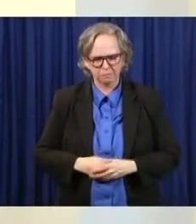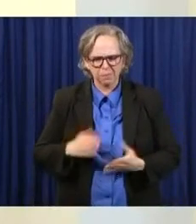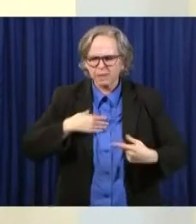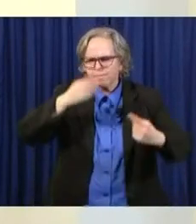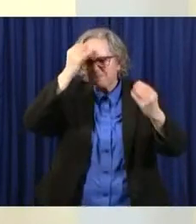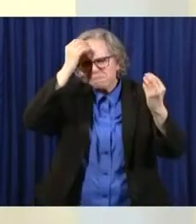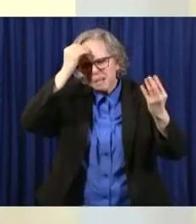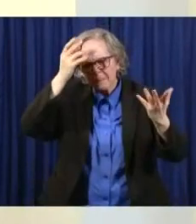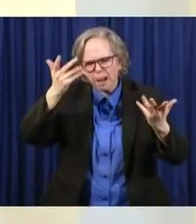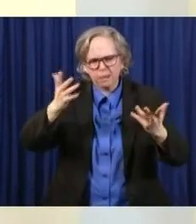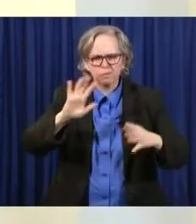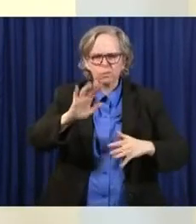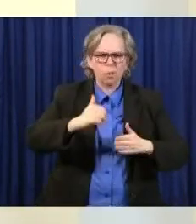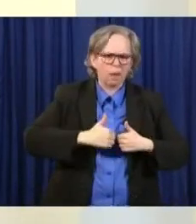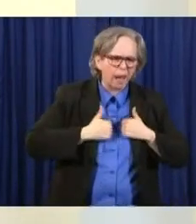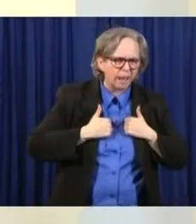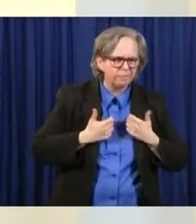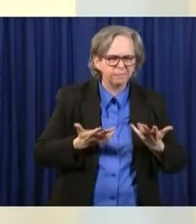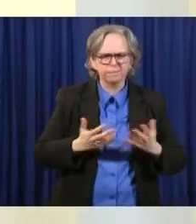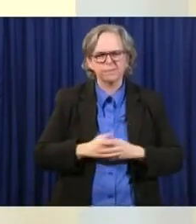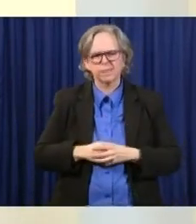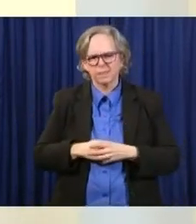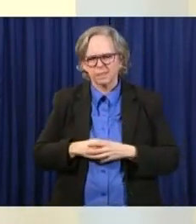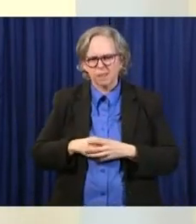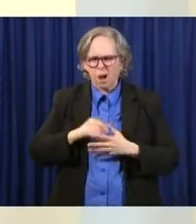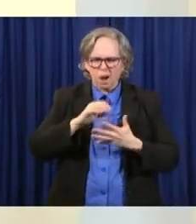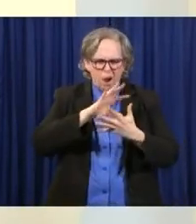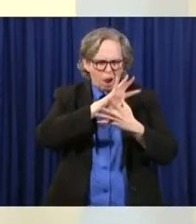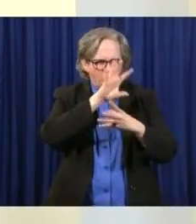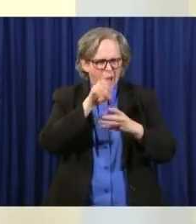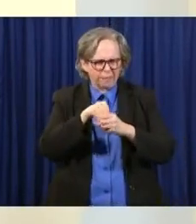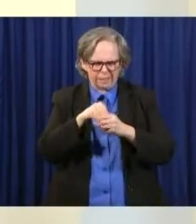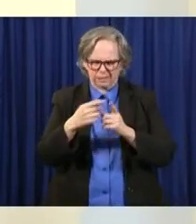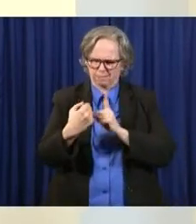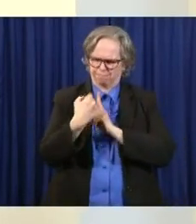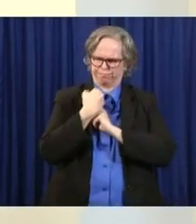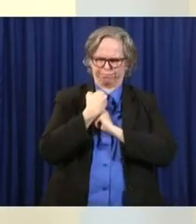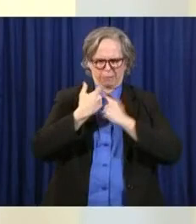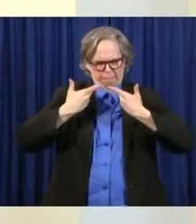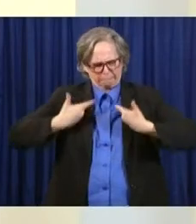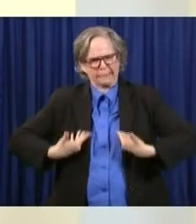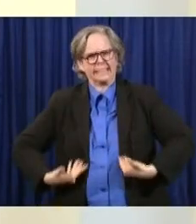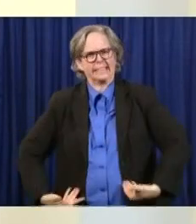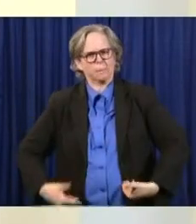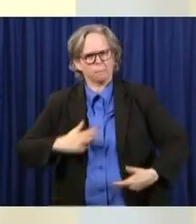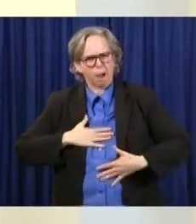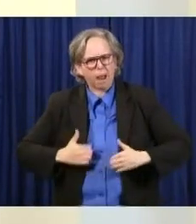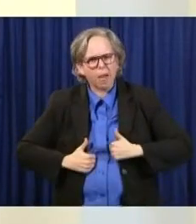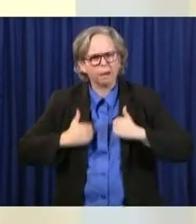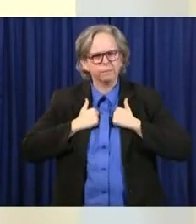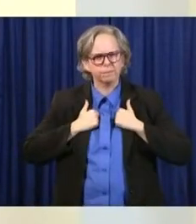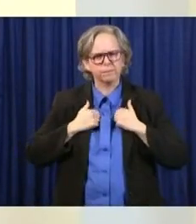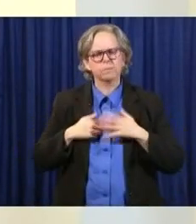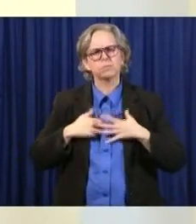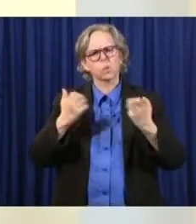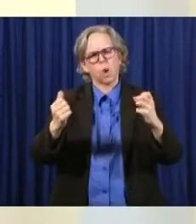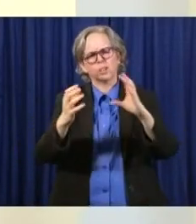livelihoods, it's because we know that all of these things are impacting us. And so I wanted to share with you a little bit. You know, we know a